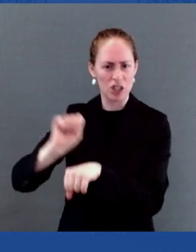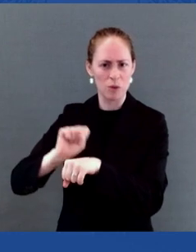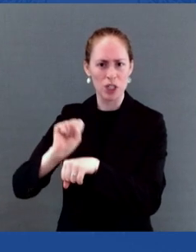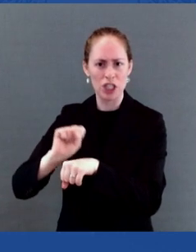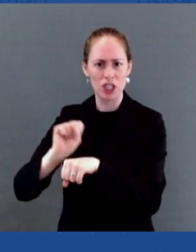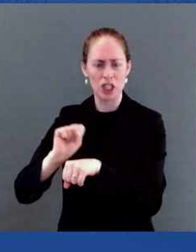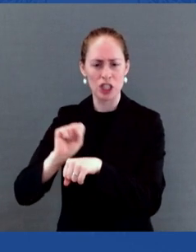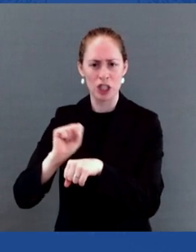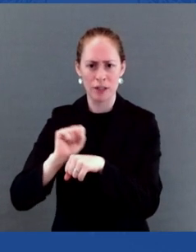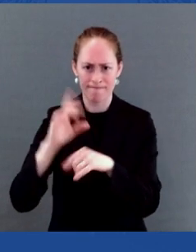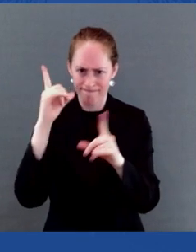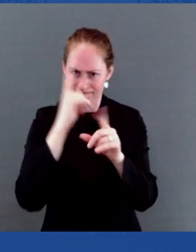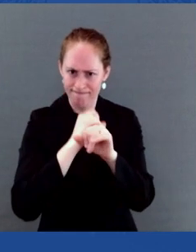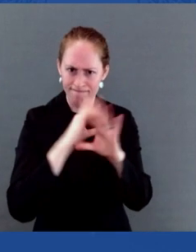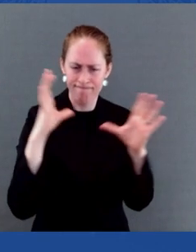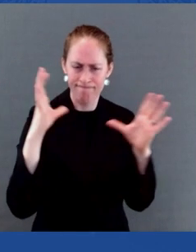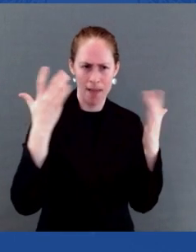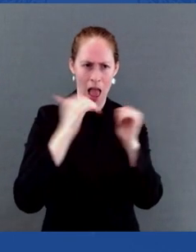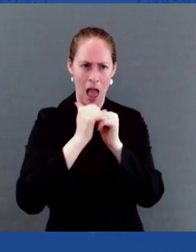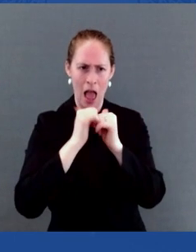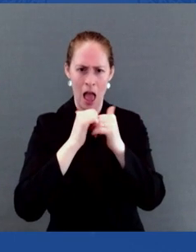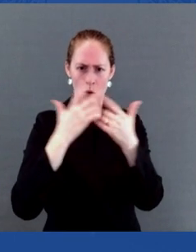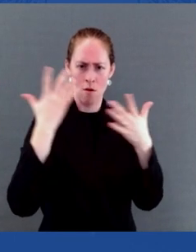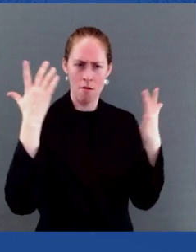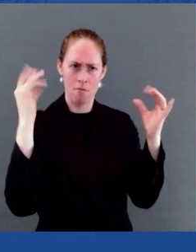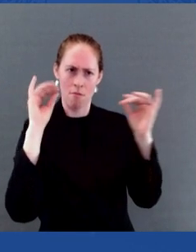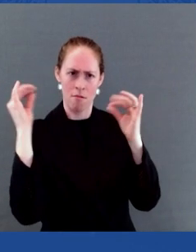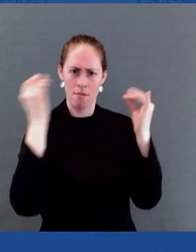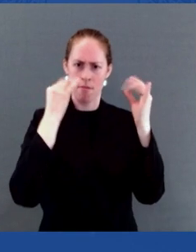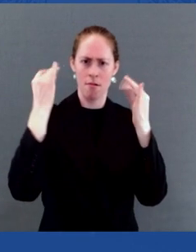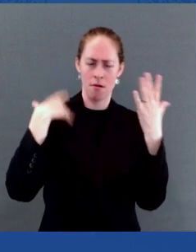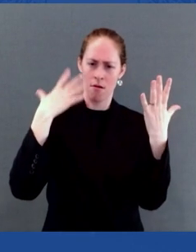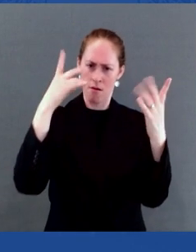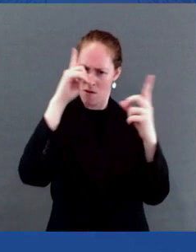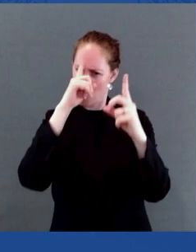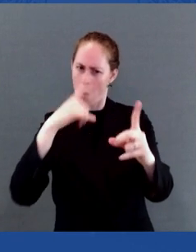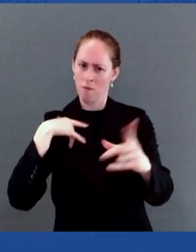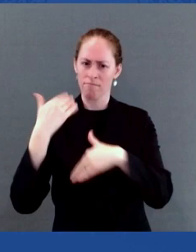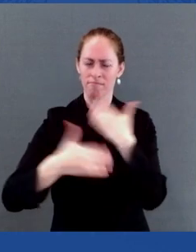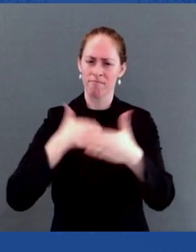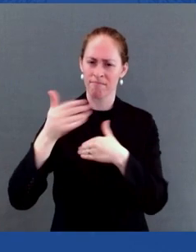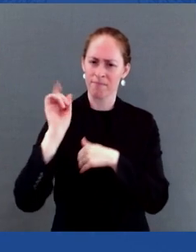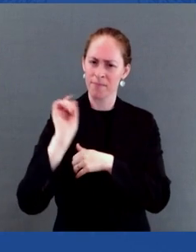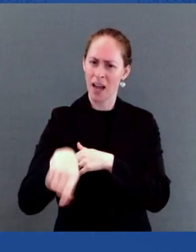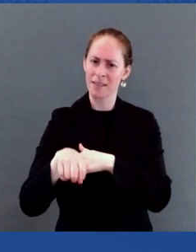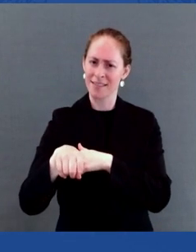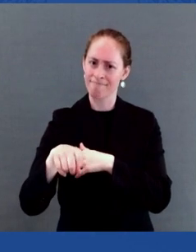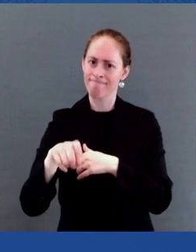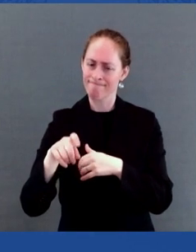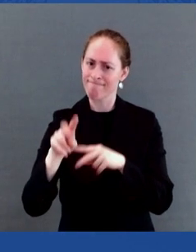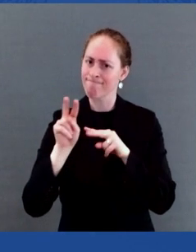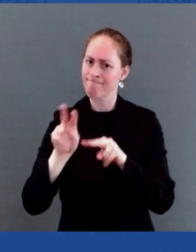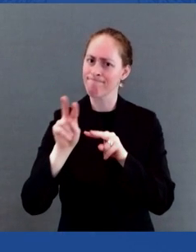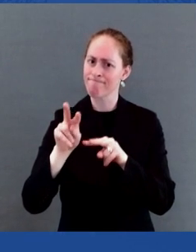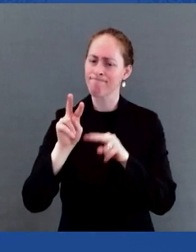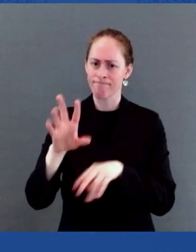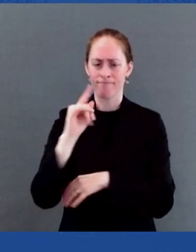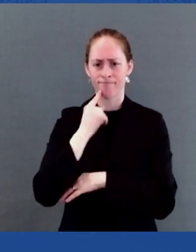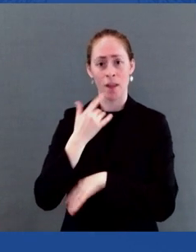accelerate our efforts to end the HIV epidemic in the United States by the year 2030. That's the goal.